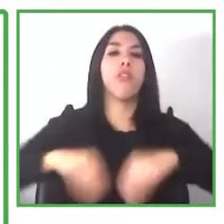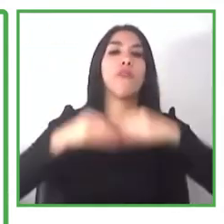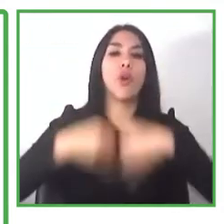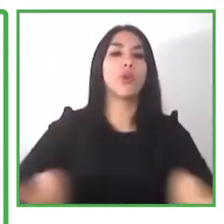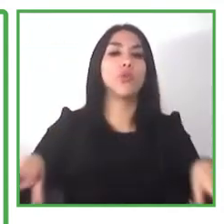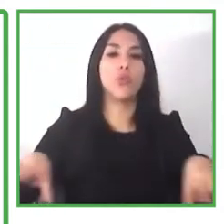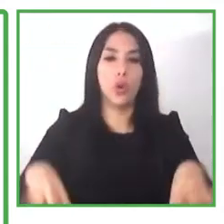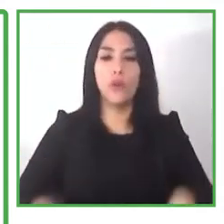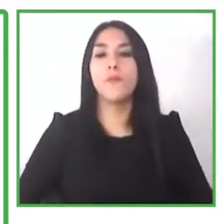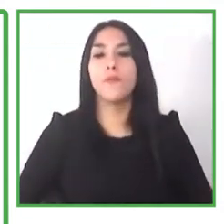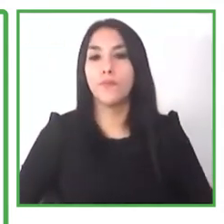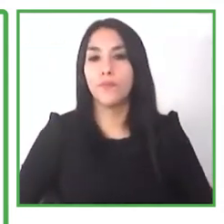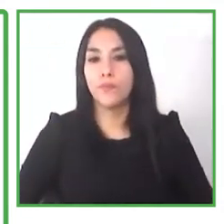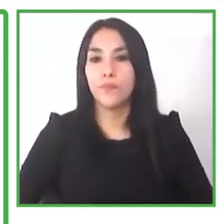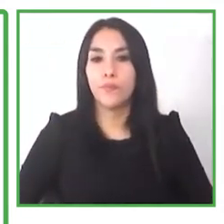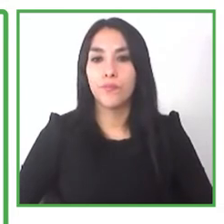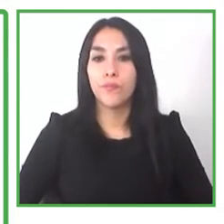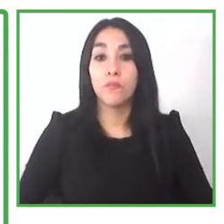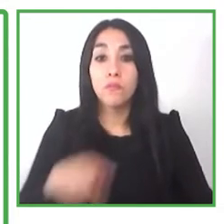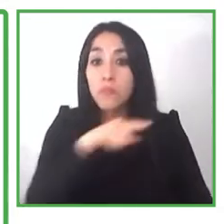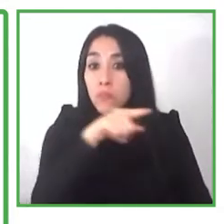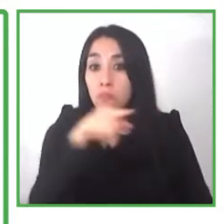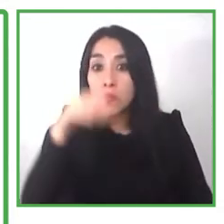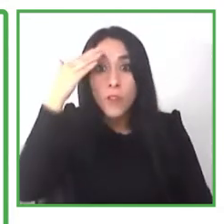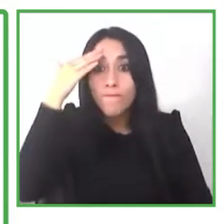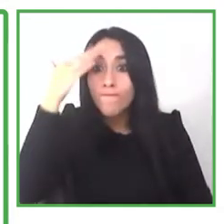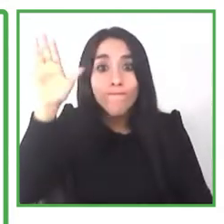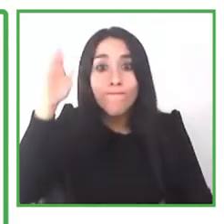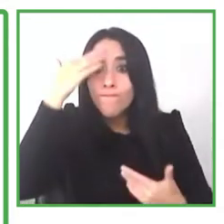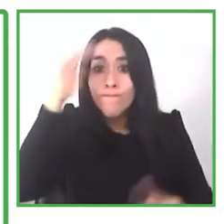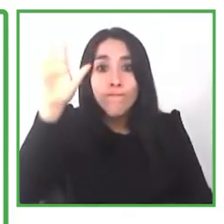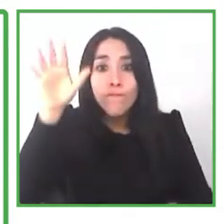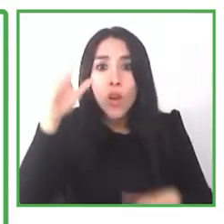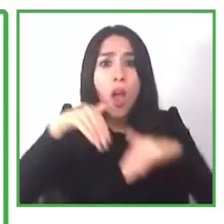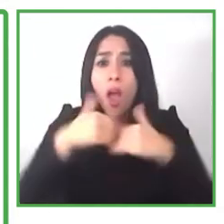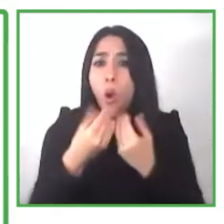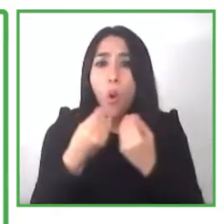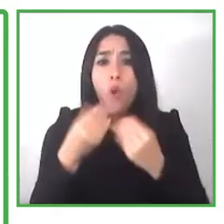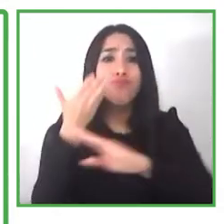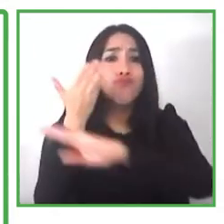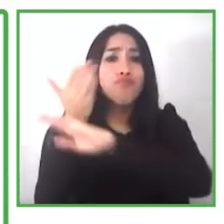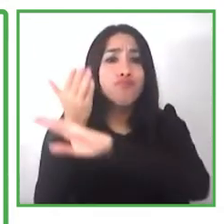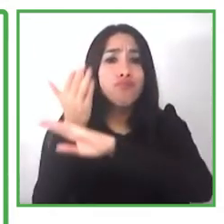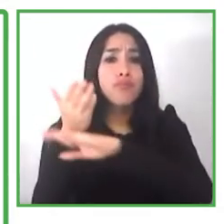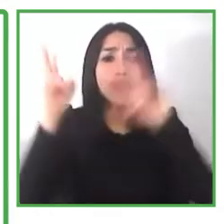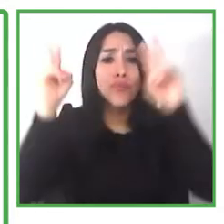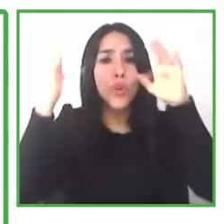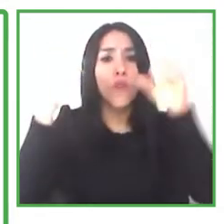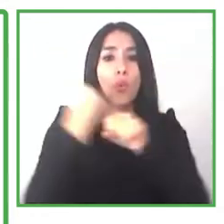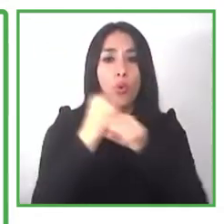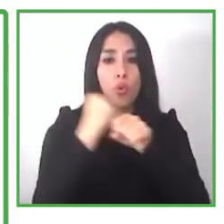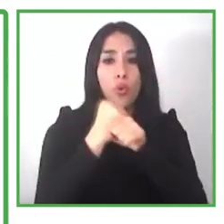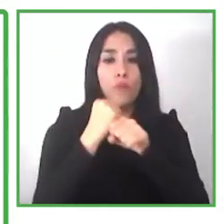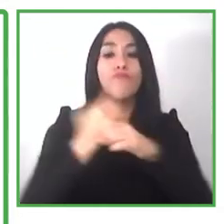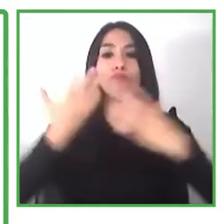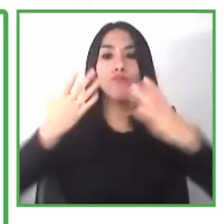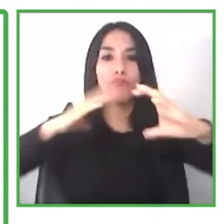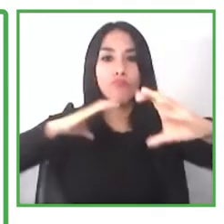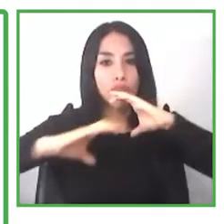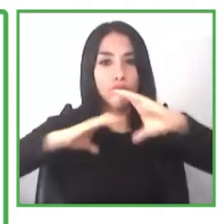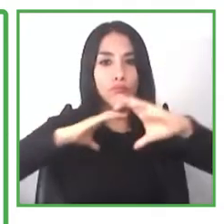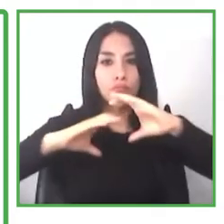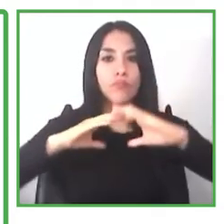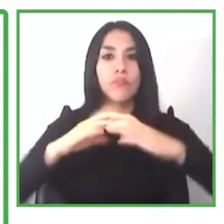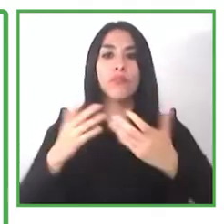performance in terms of understanding communication being a team player etc and the employer doesn't understand a person with a disability